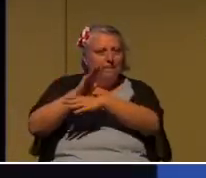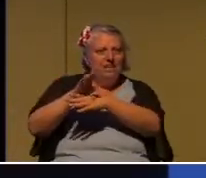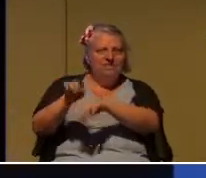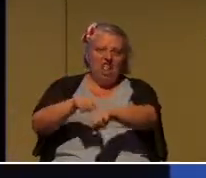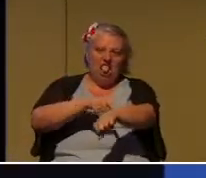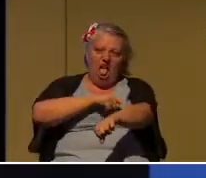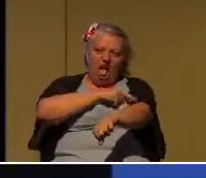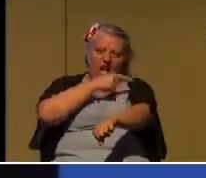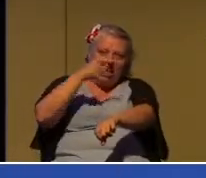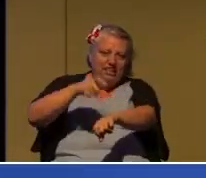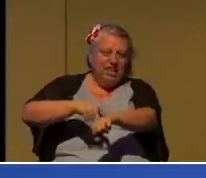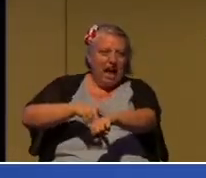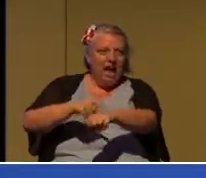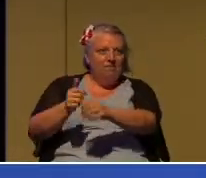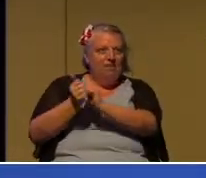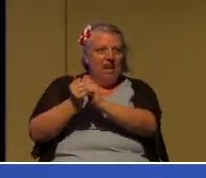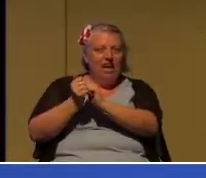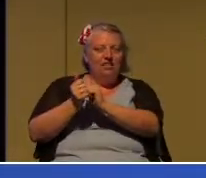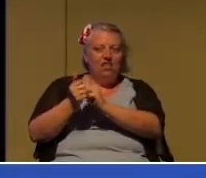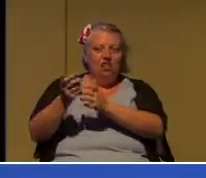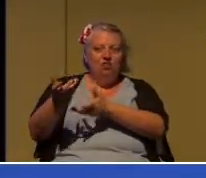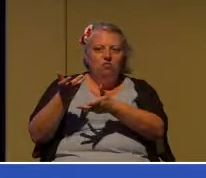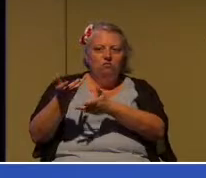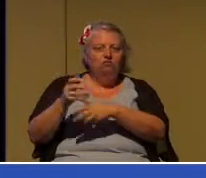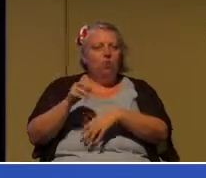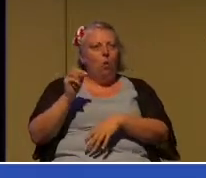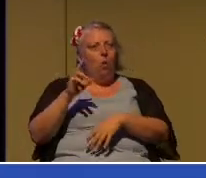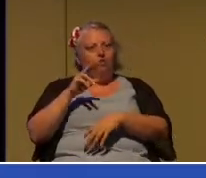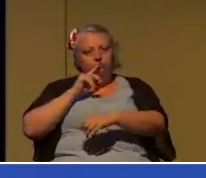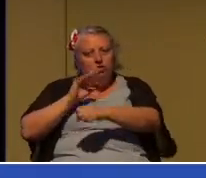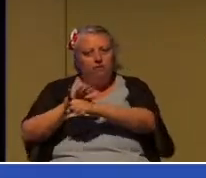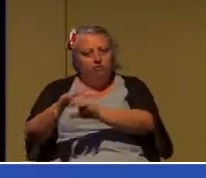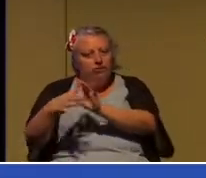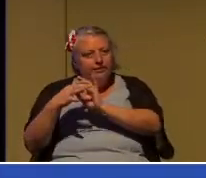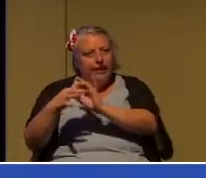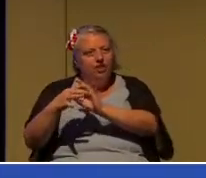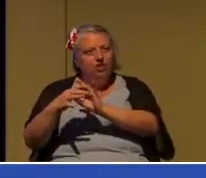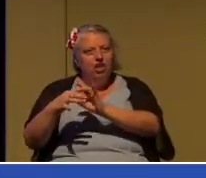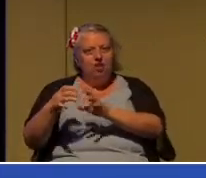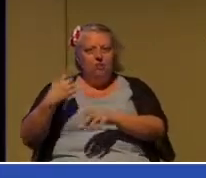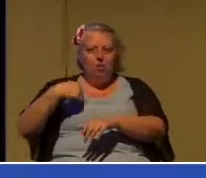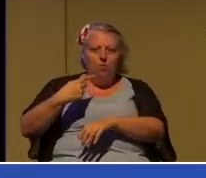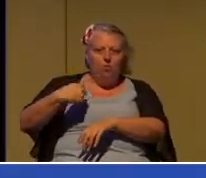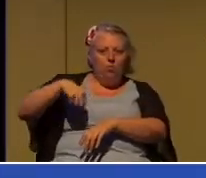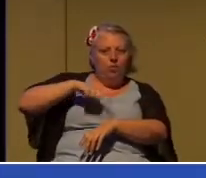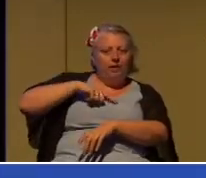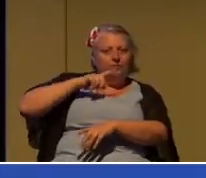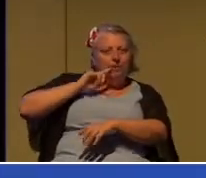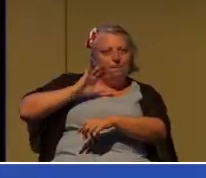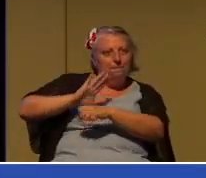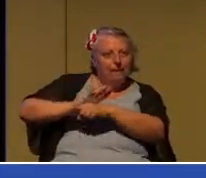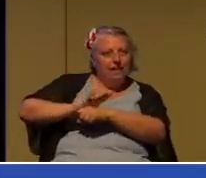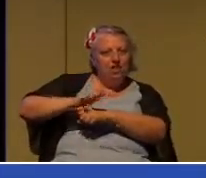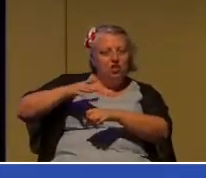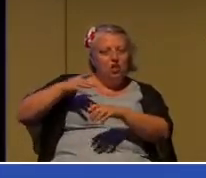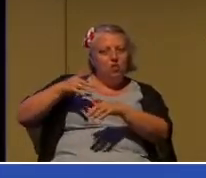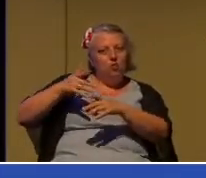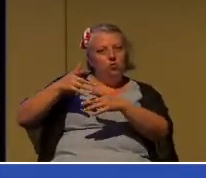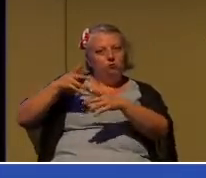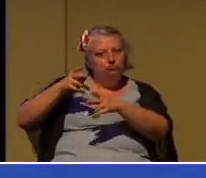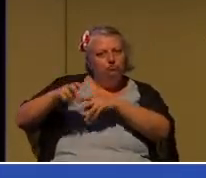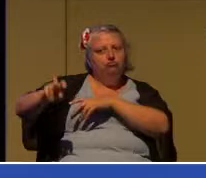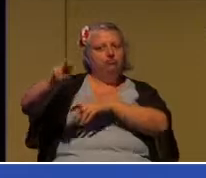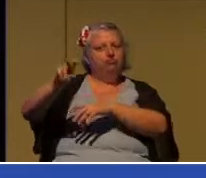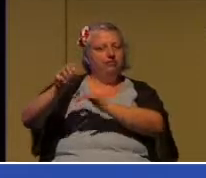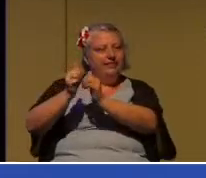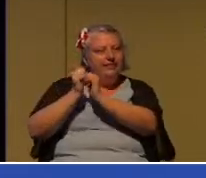together and if we're in covenant relationship and we have committed ourselves to walking this out, don't just tear it up.